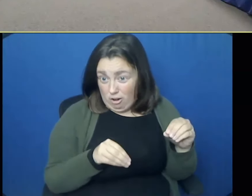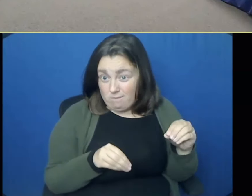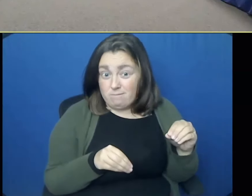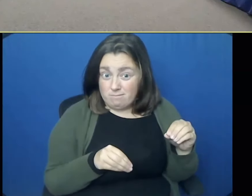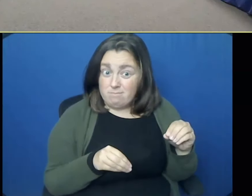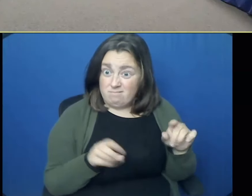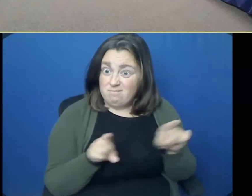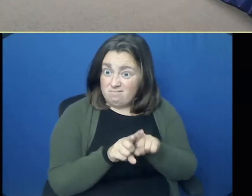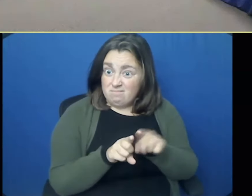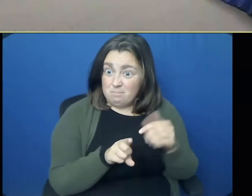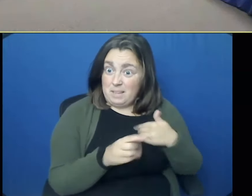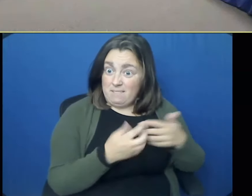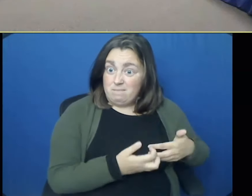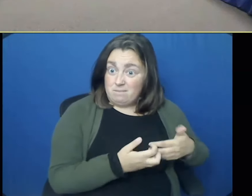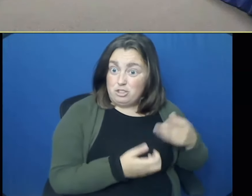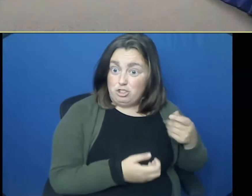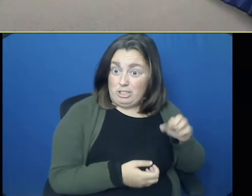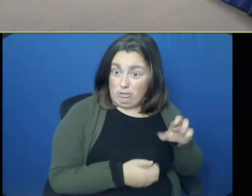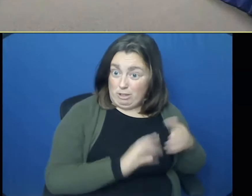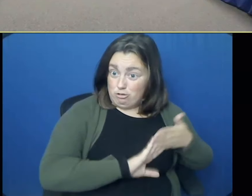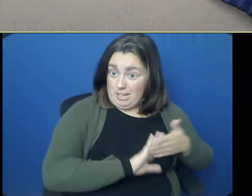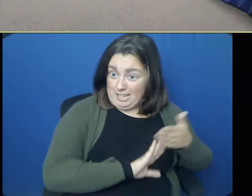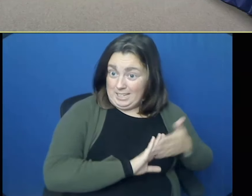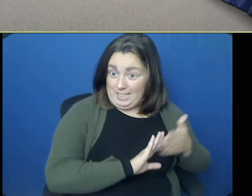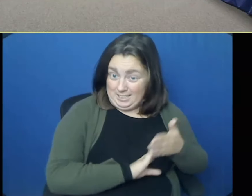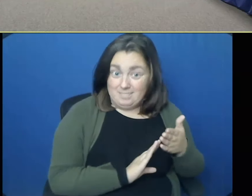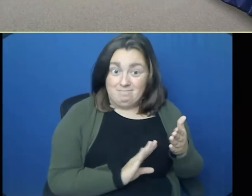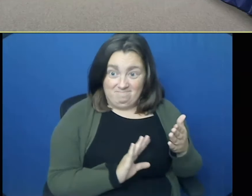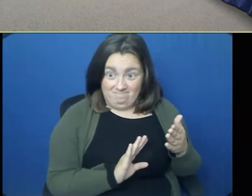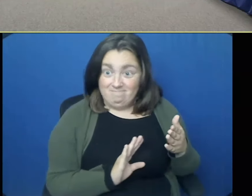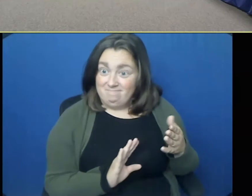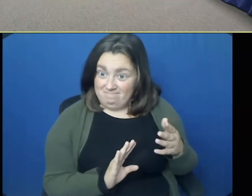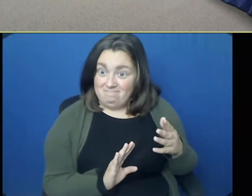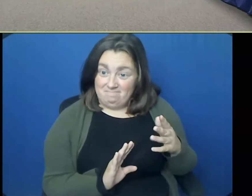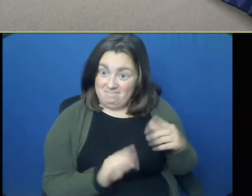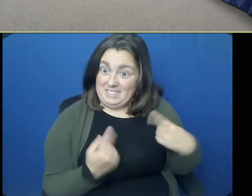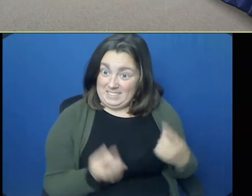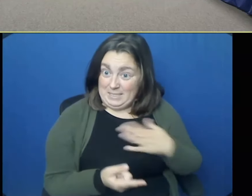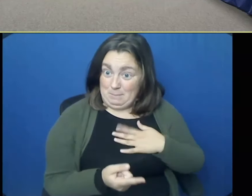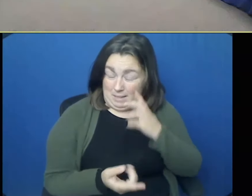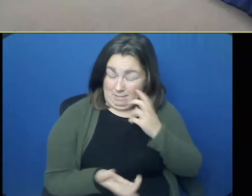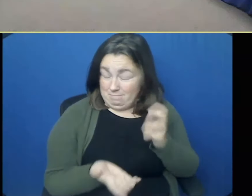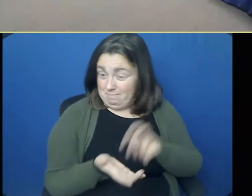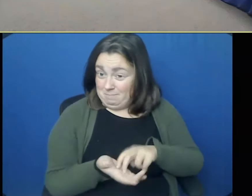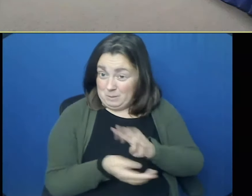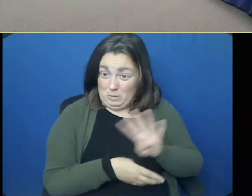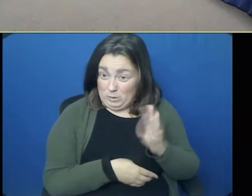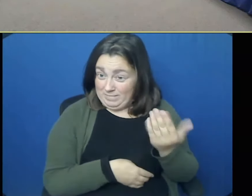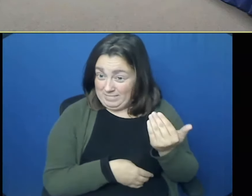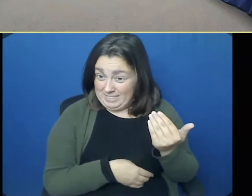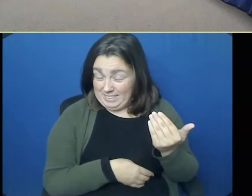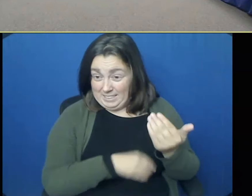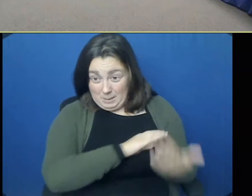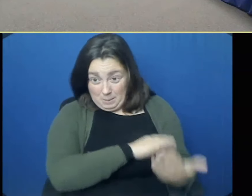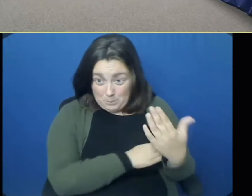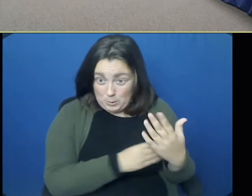phone call, um, that wake up at 15. Um, so, um, there isn't a set number, but it's like